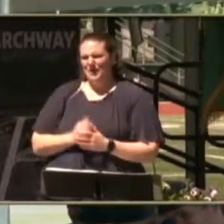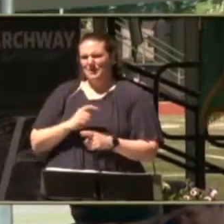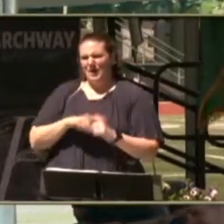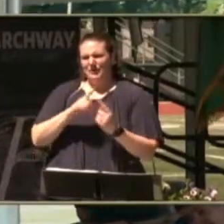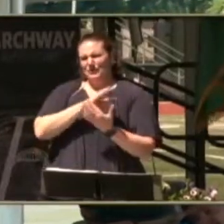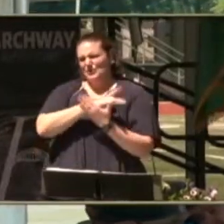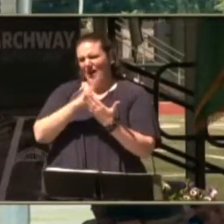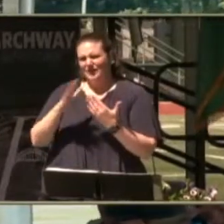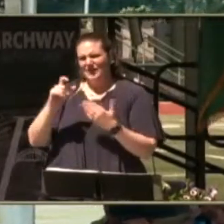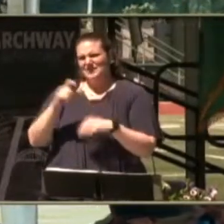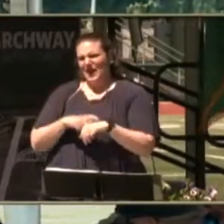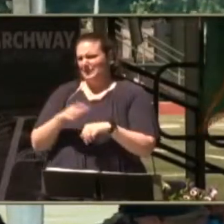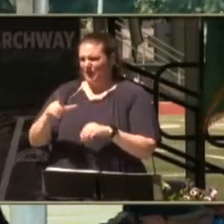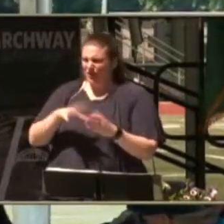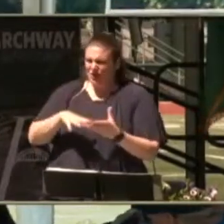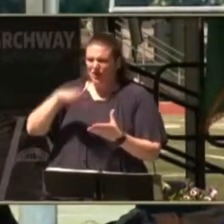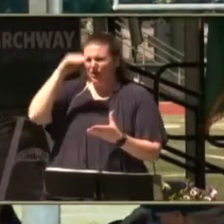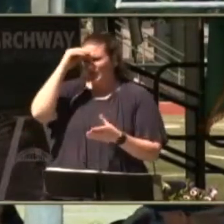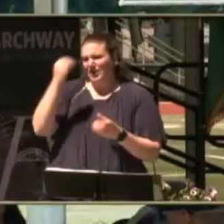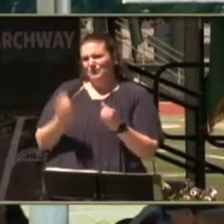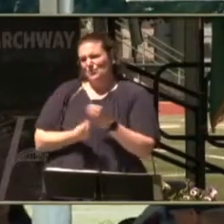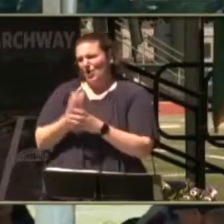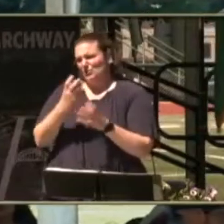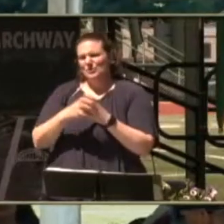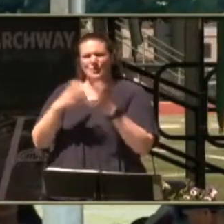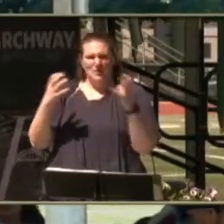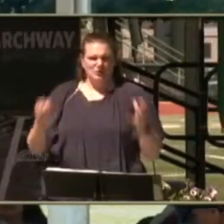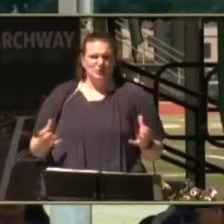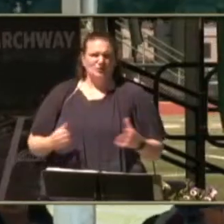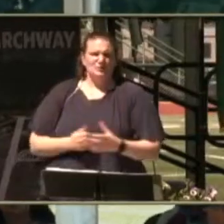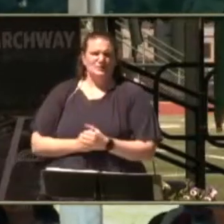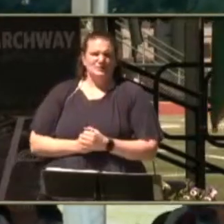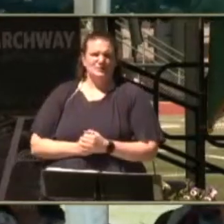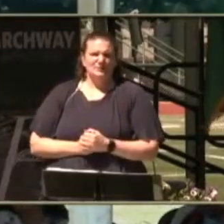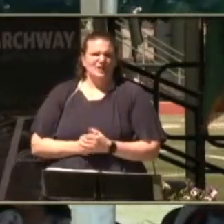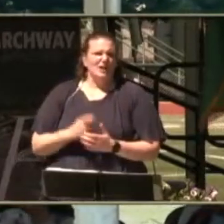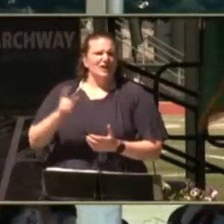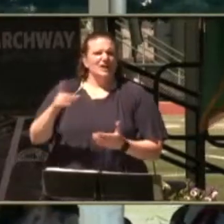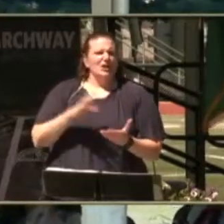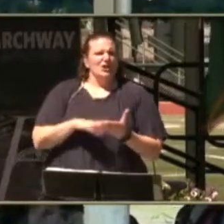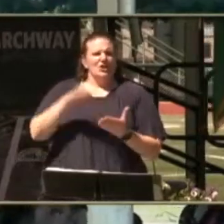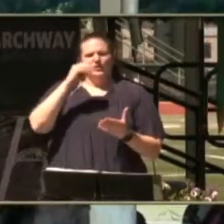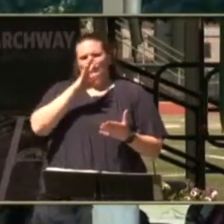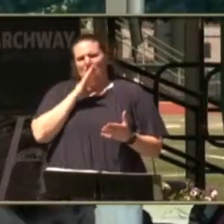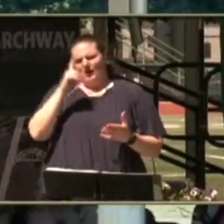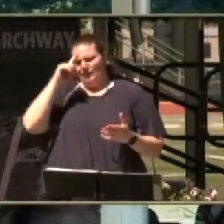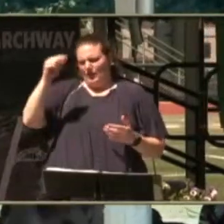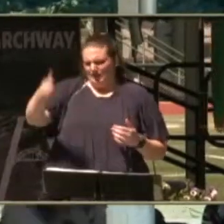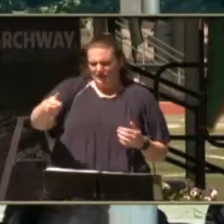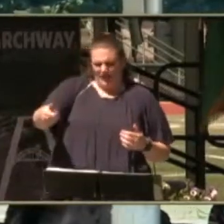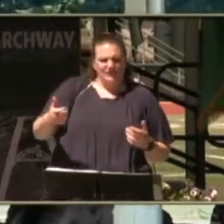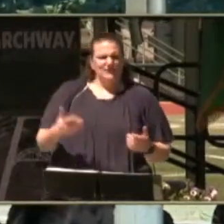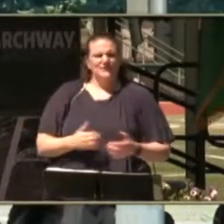the time he has learned and grown so much he learned to speak for himself